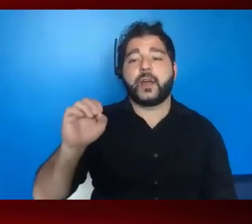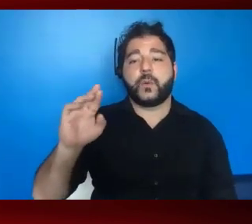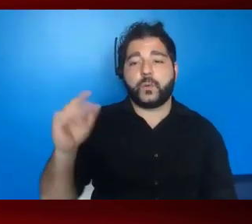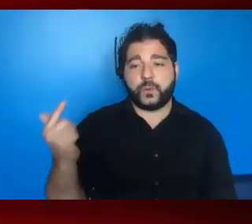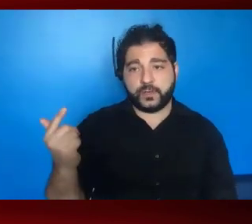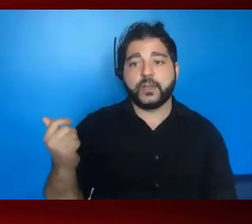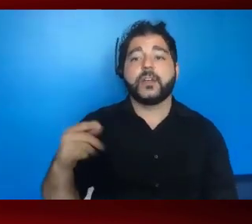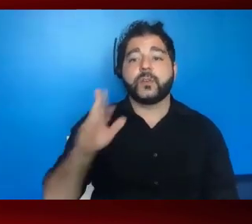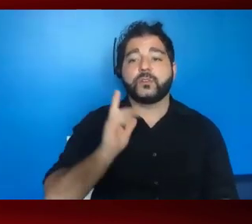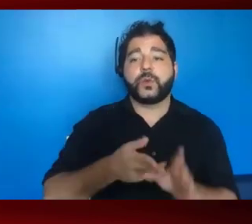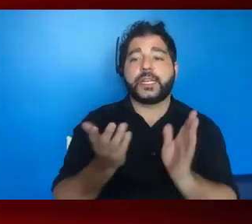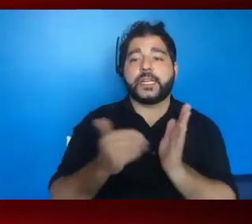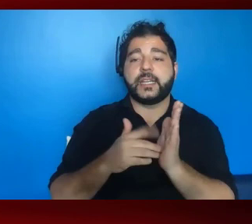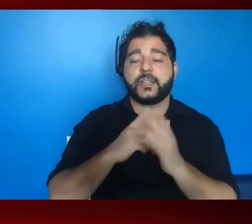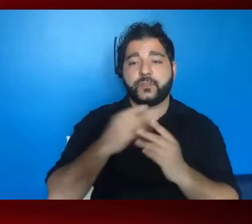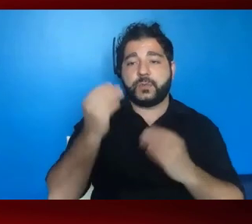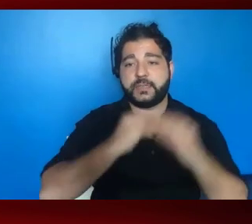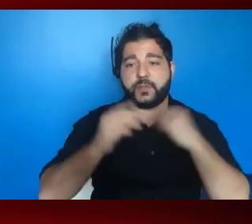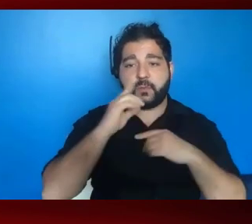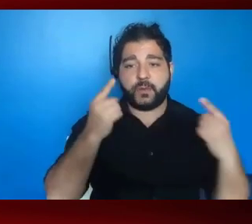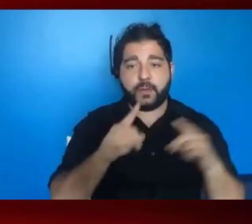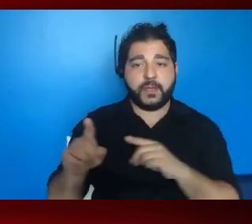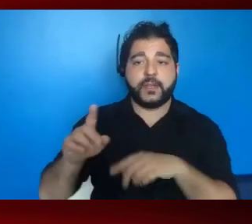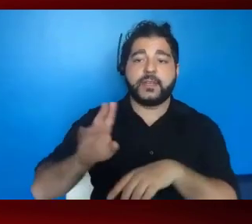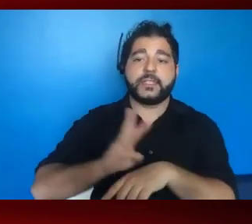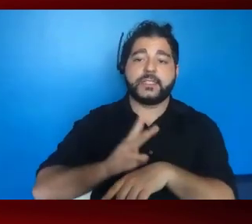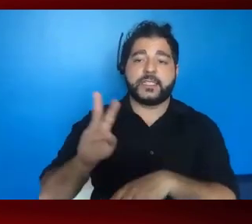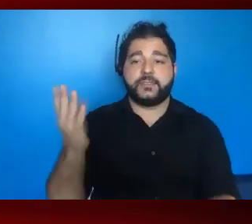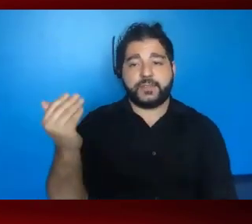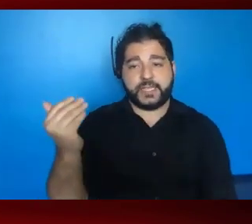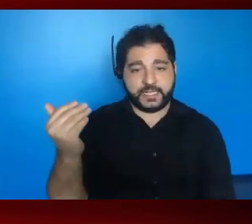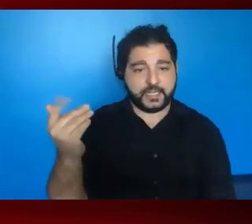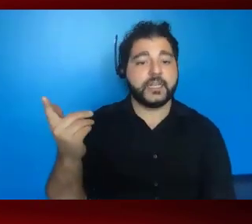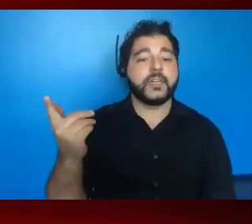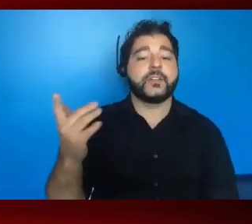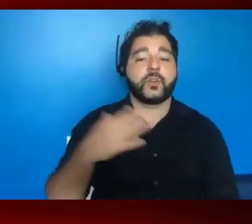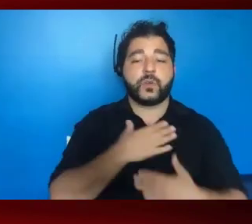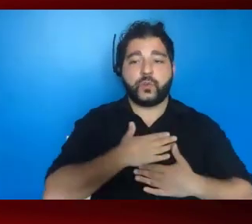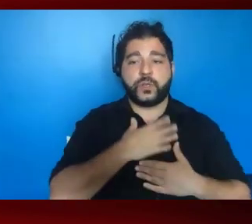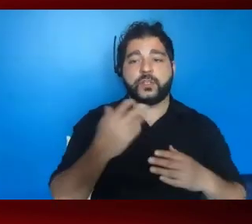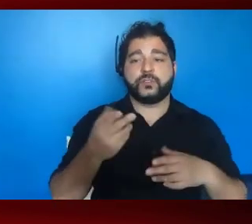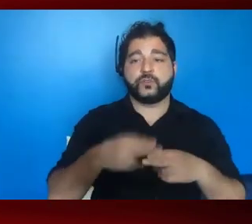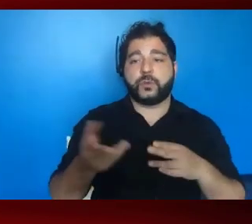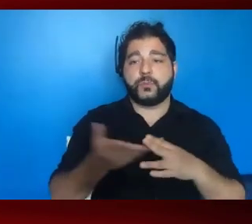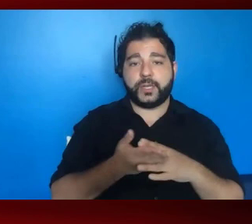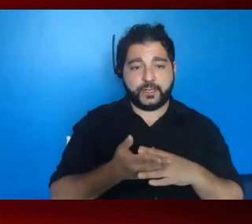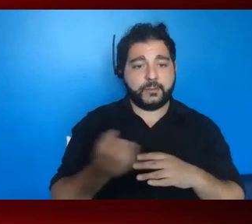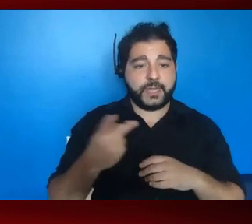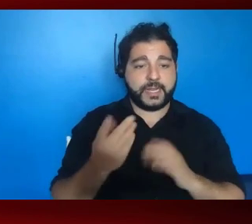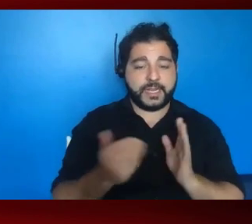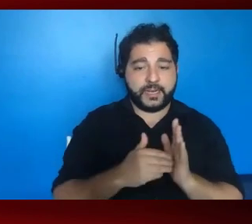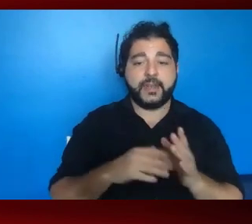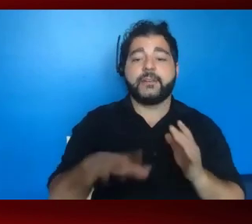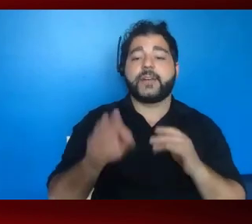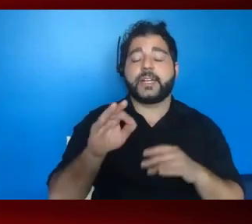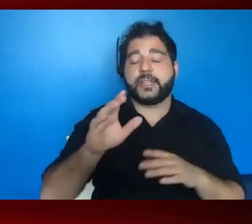to rejoin the reception that's going to be taking place beginning again at 615. So please enjoy a short break and rejoin us. You can also find the link